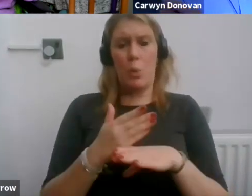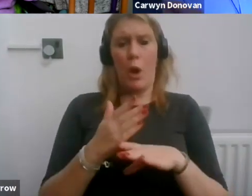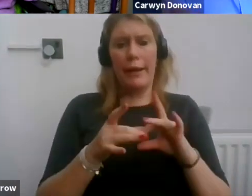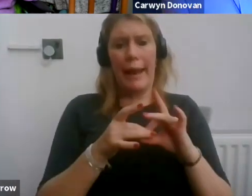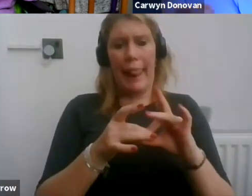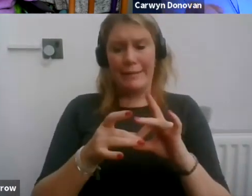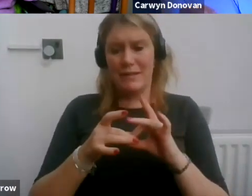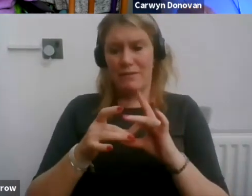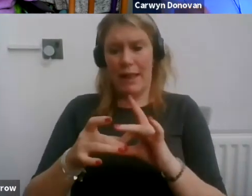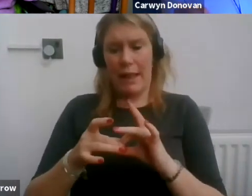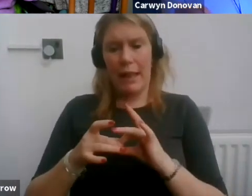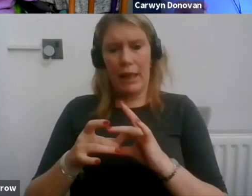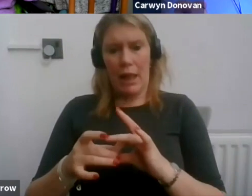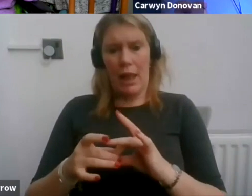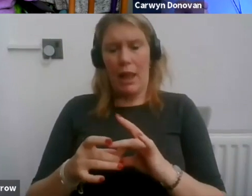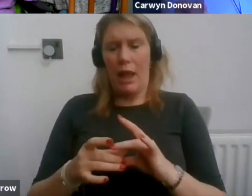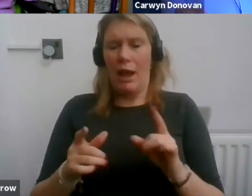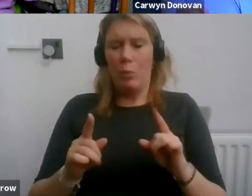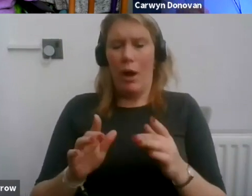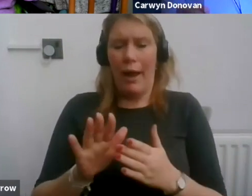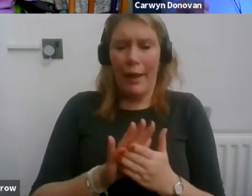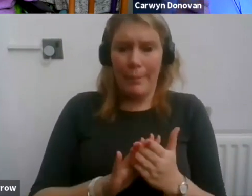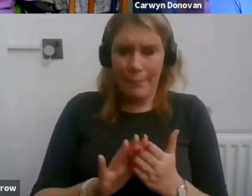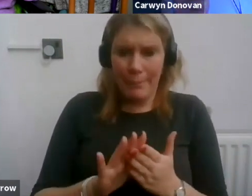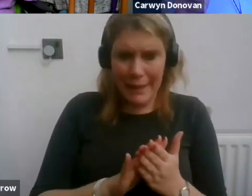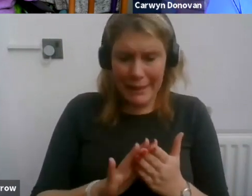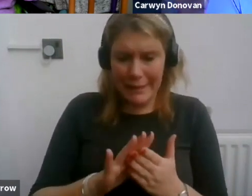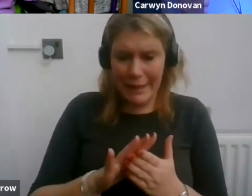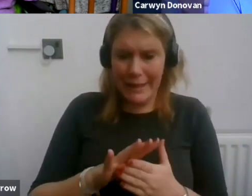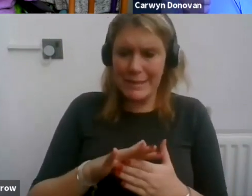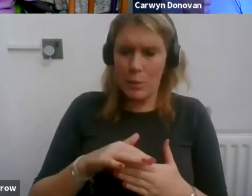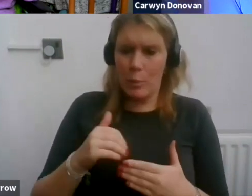what I mean by that is to the benefit of